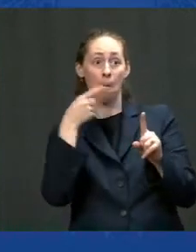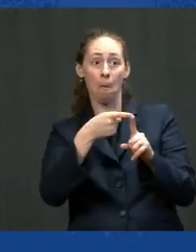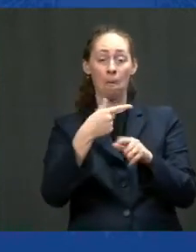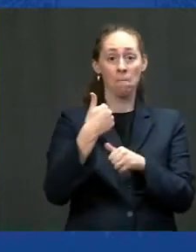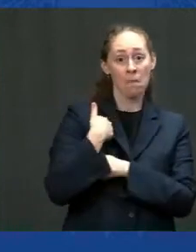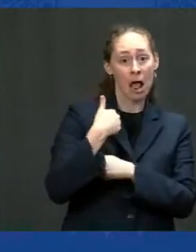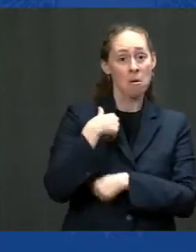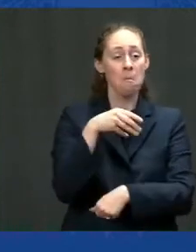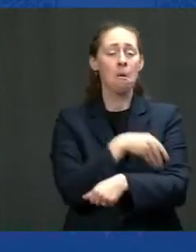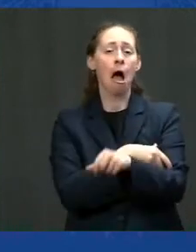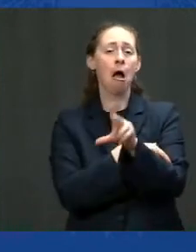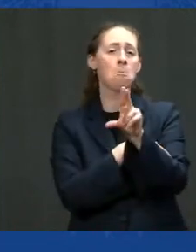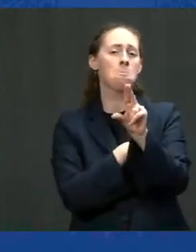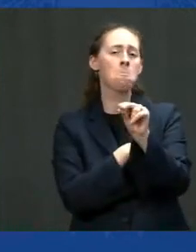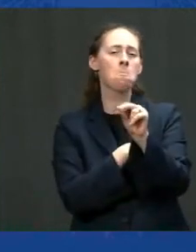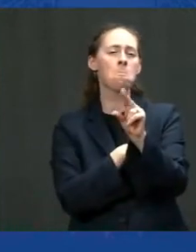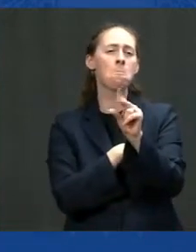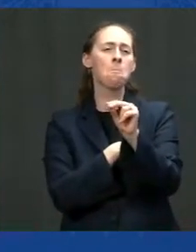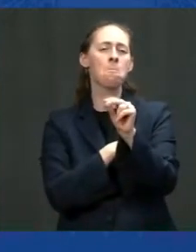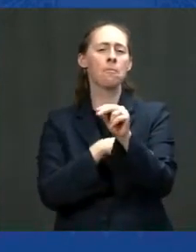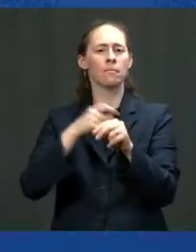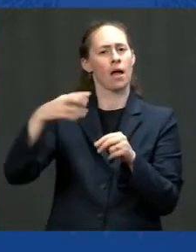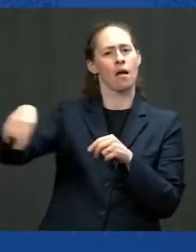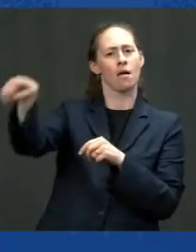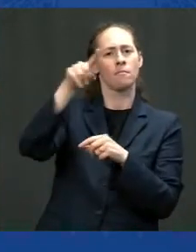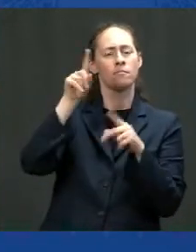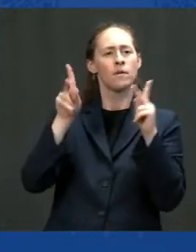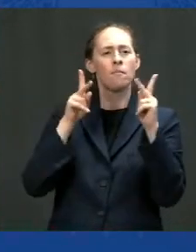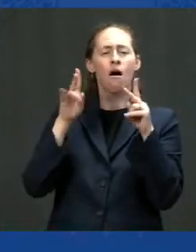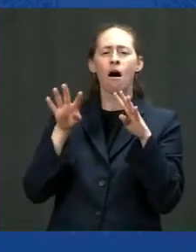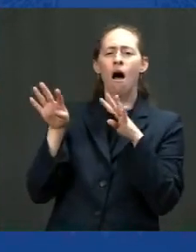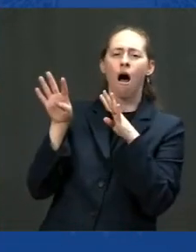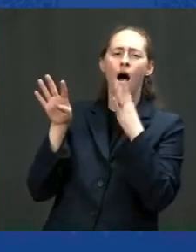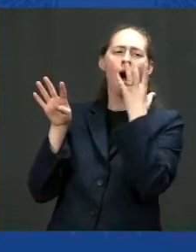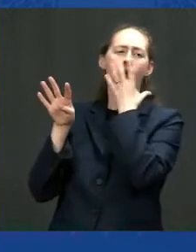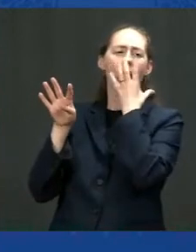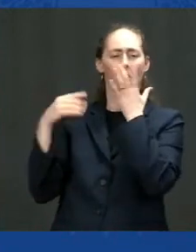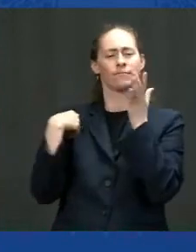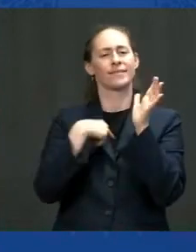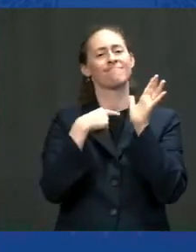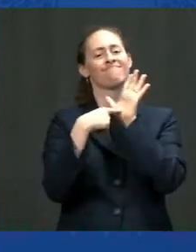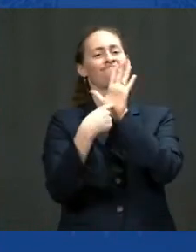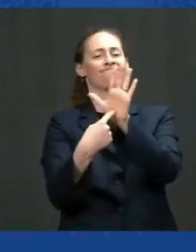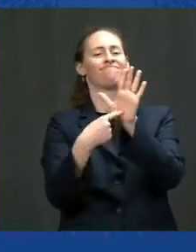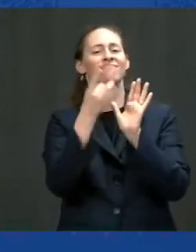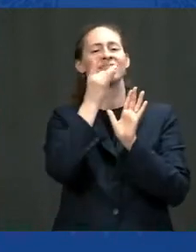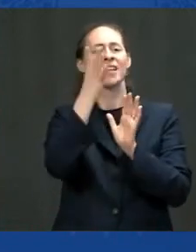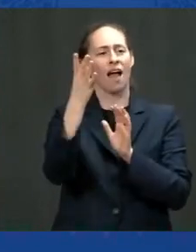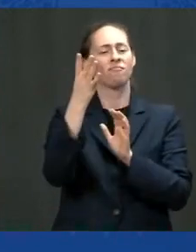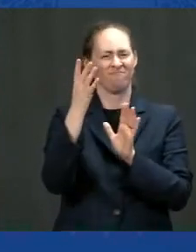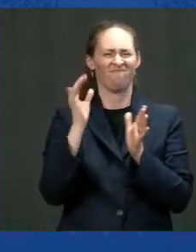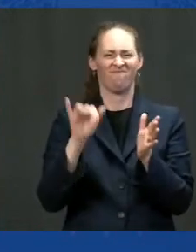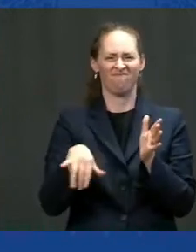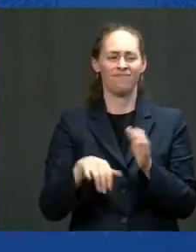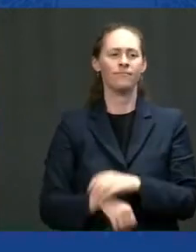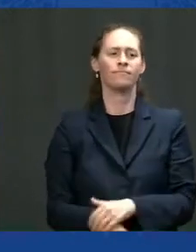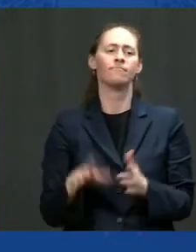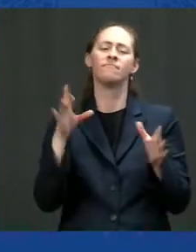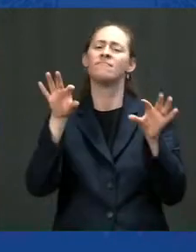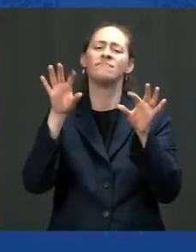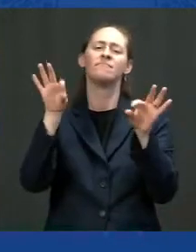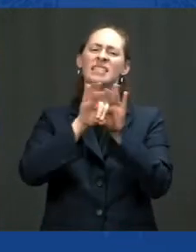But people follow us because of our example. That's why the rest of the world is following us. It's about time we get back up and